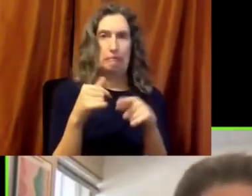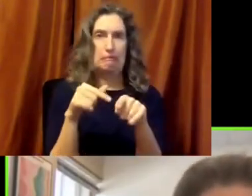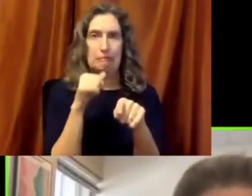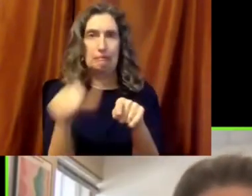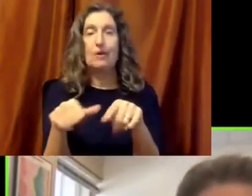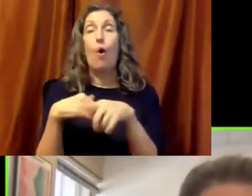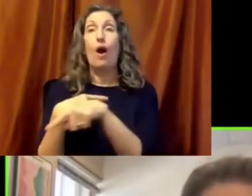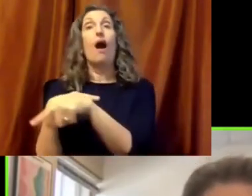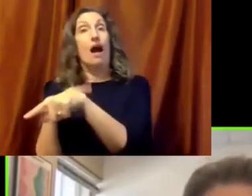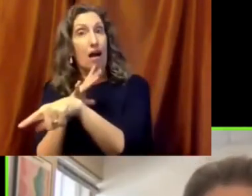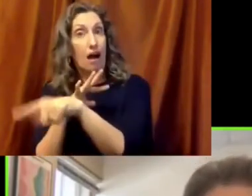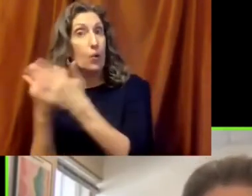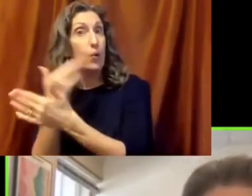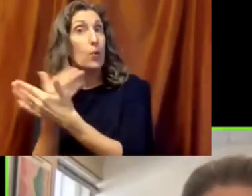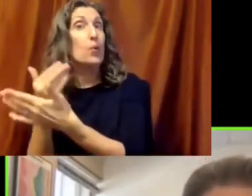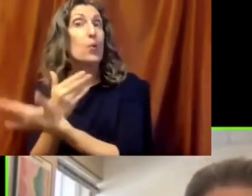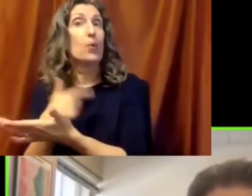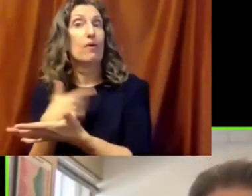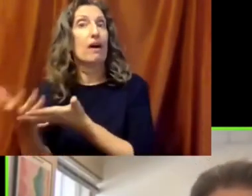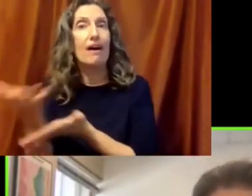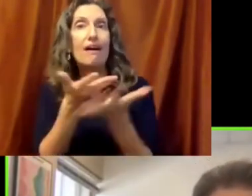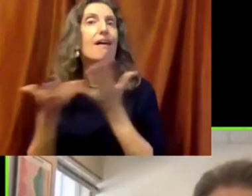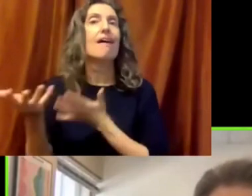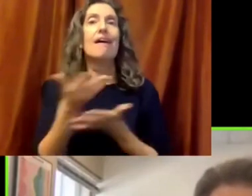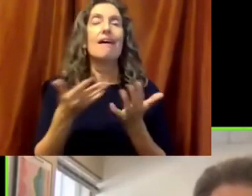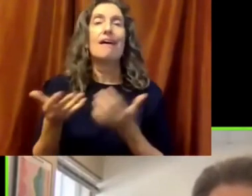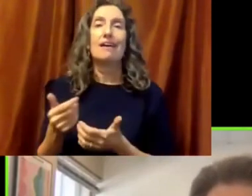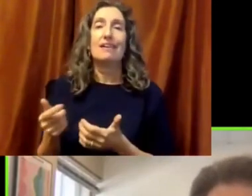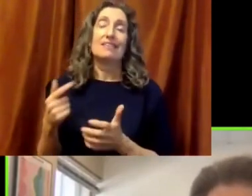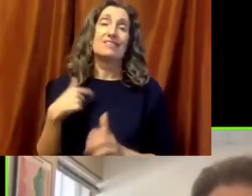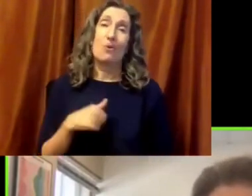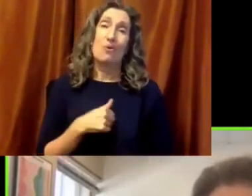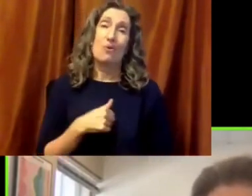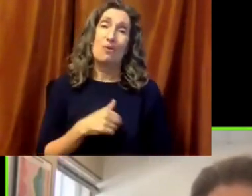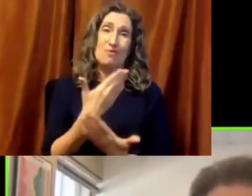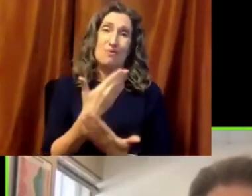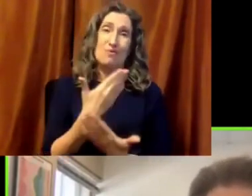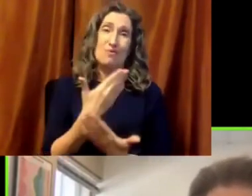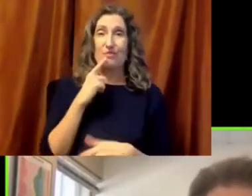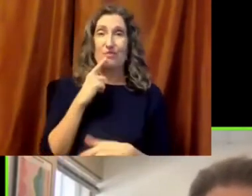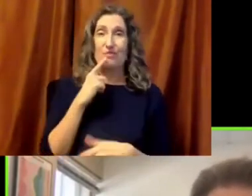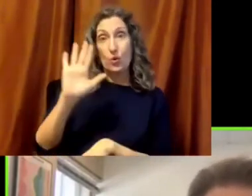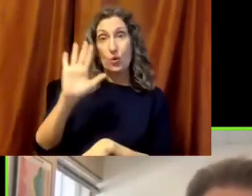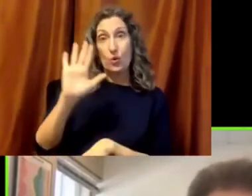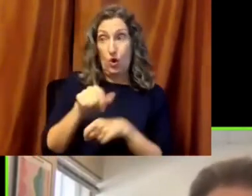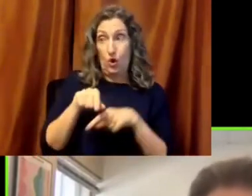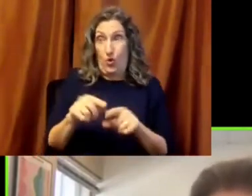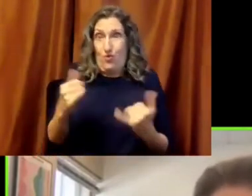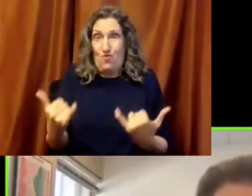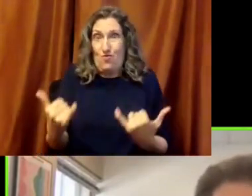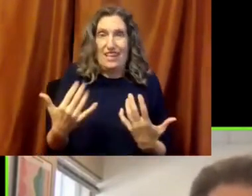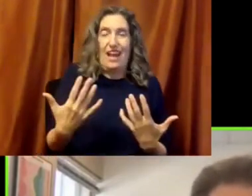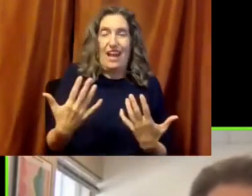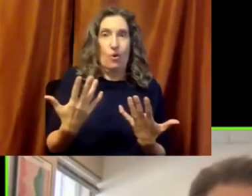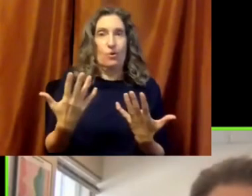have changed, or it didn't quite work out. But what I'm grateful for is that both your work in